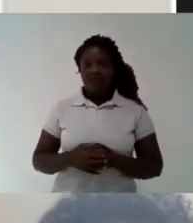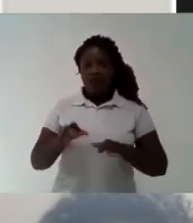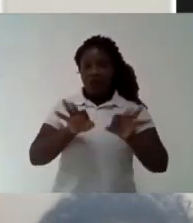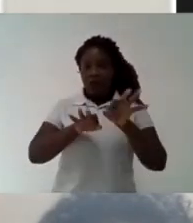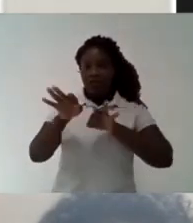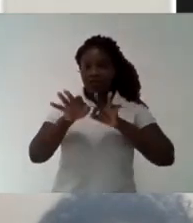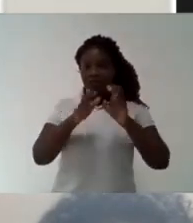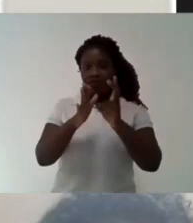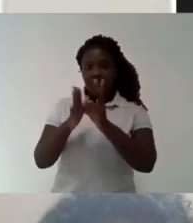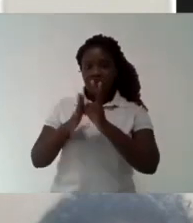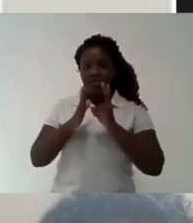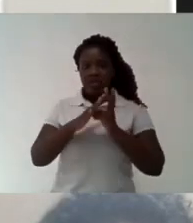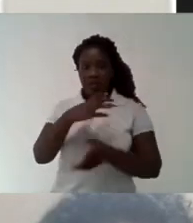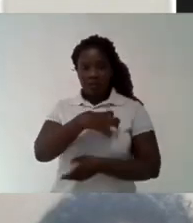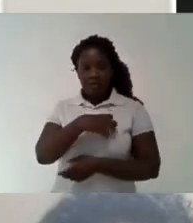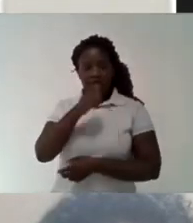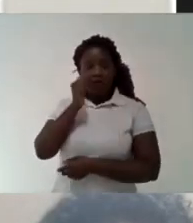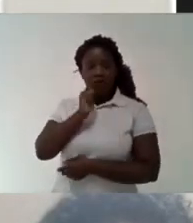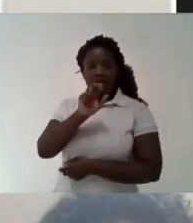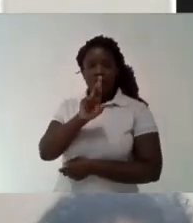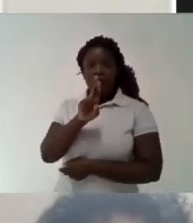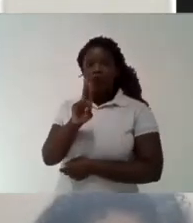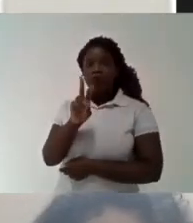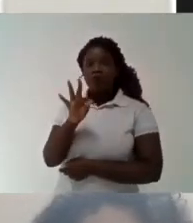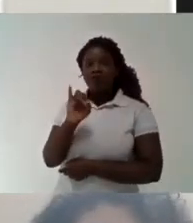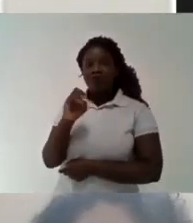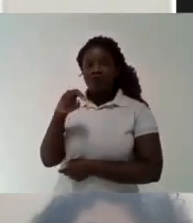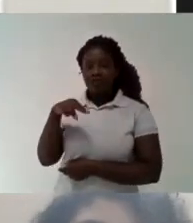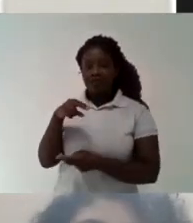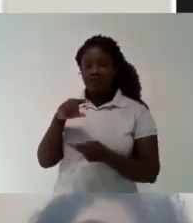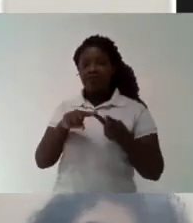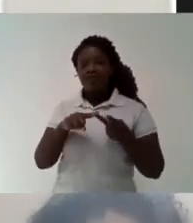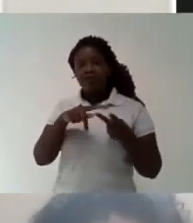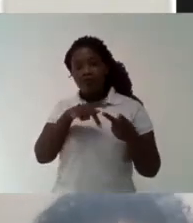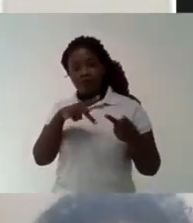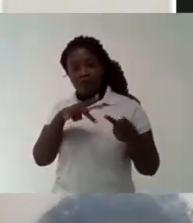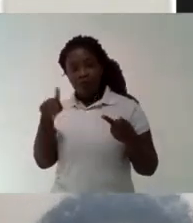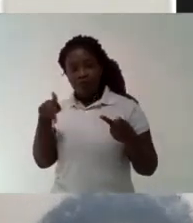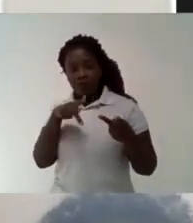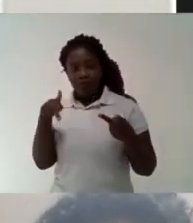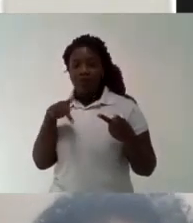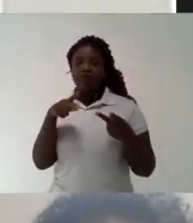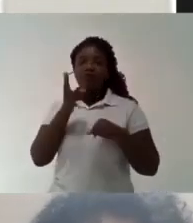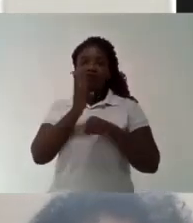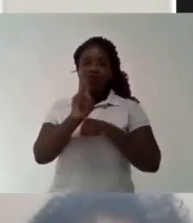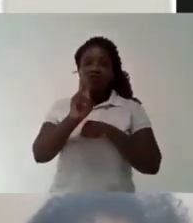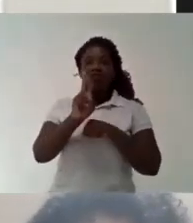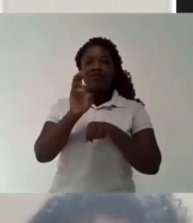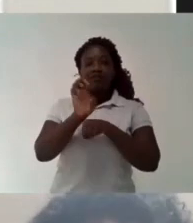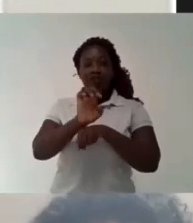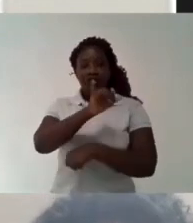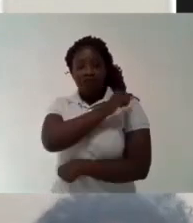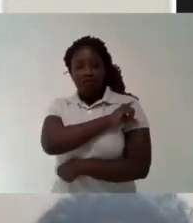those students who are financially vulnerable and depend on scholarships and subsidies